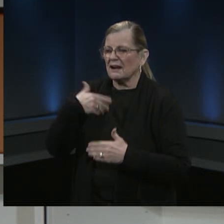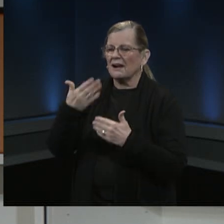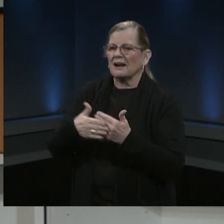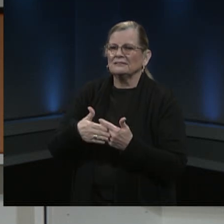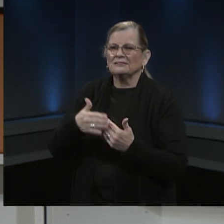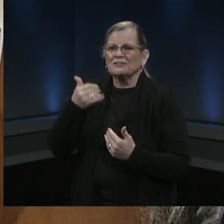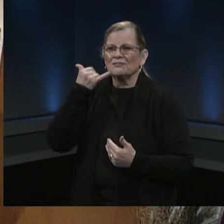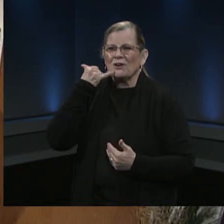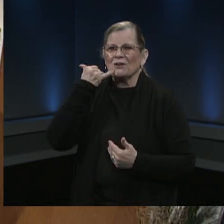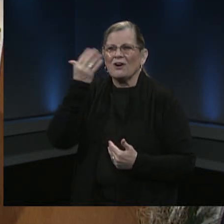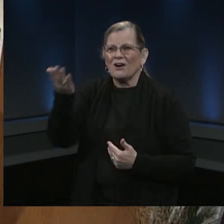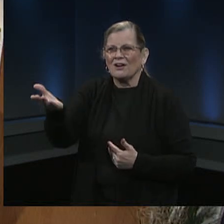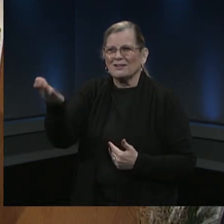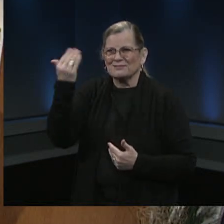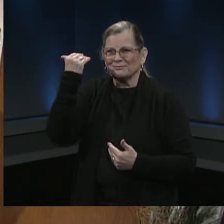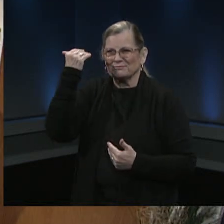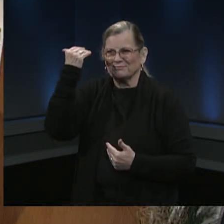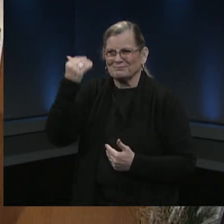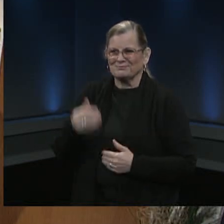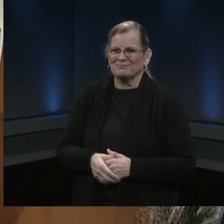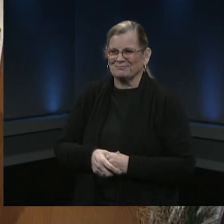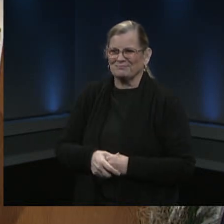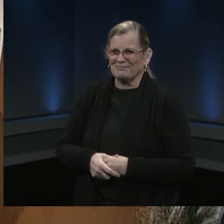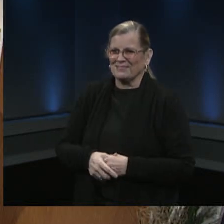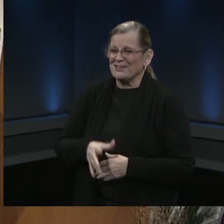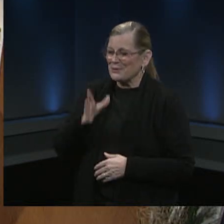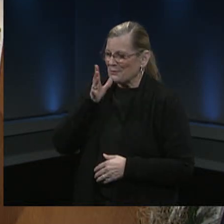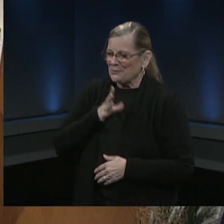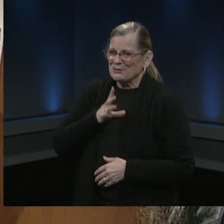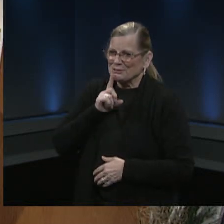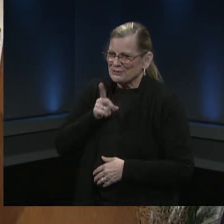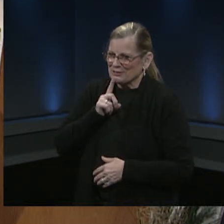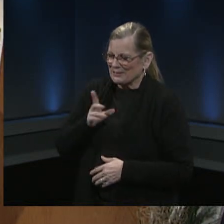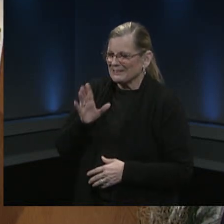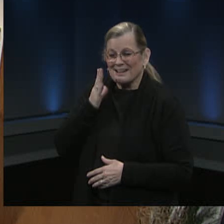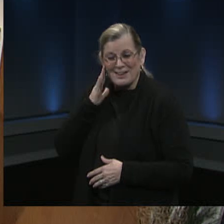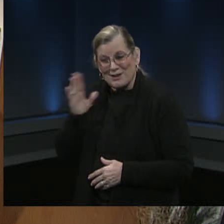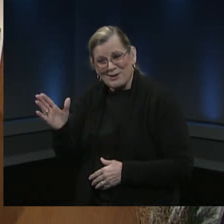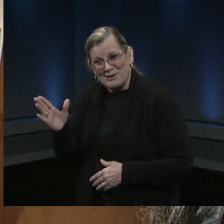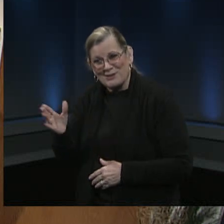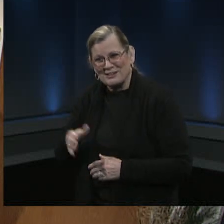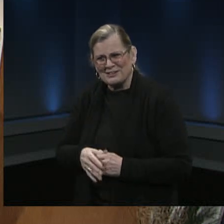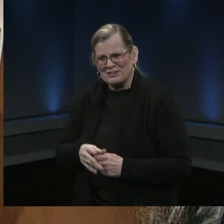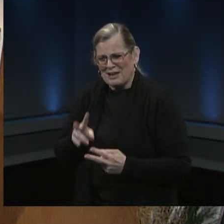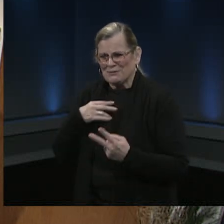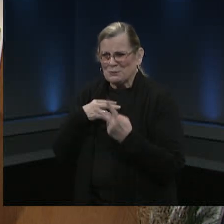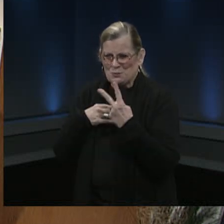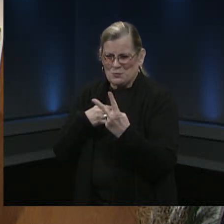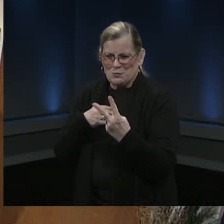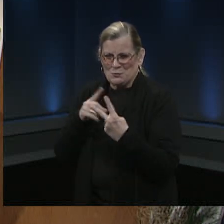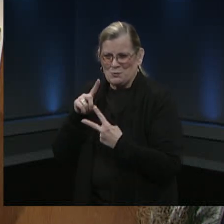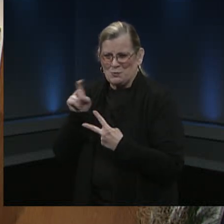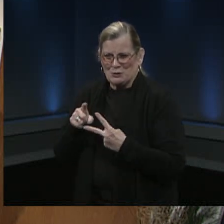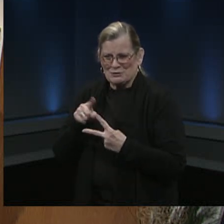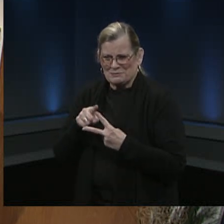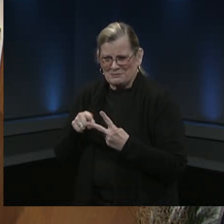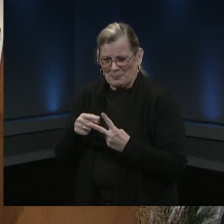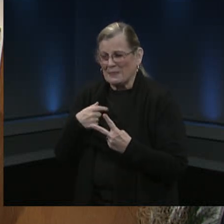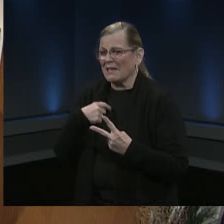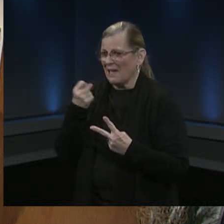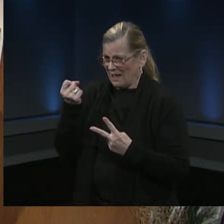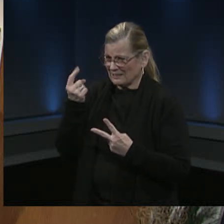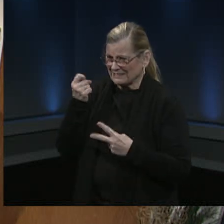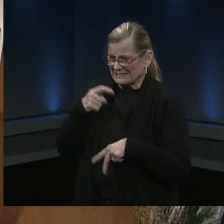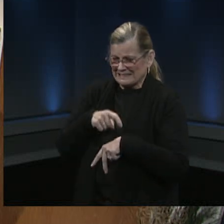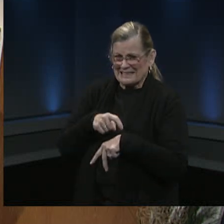to the town hall hi thank you dr braver and um i have two questions but i understand if i can only get to one my